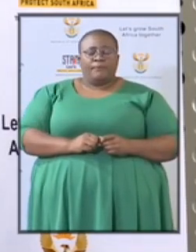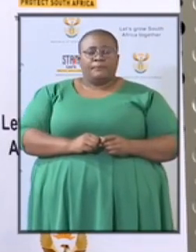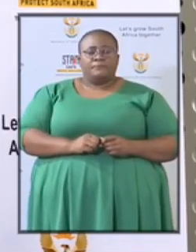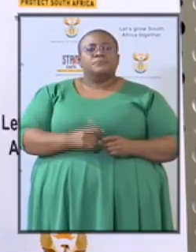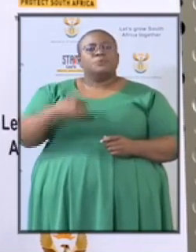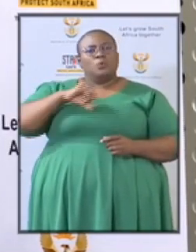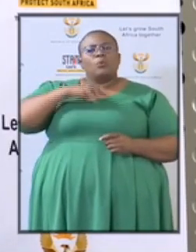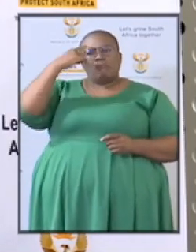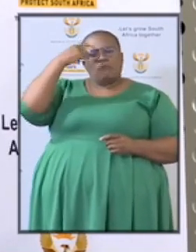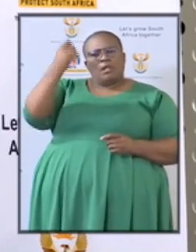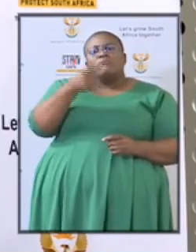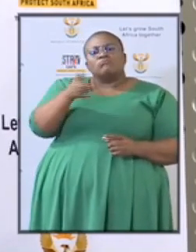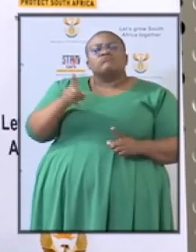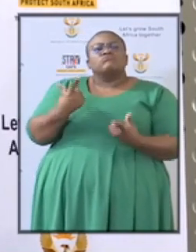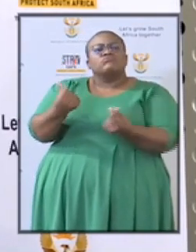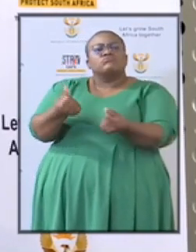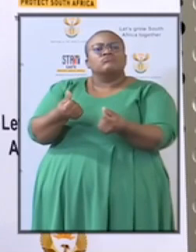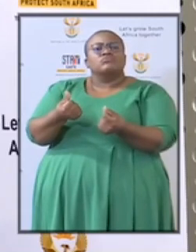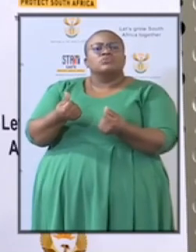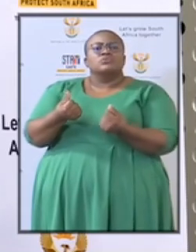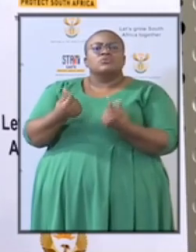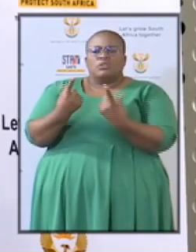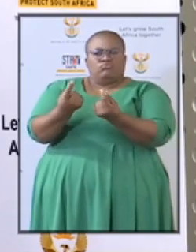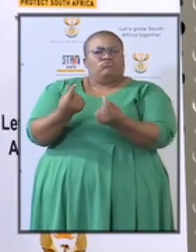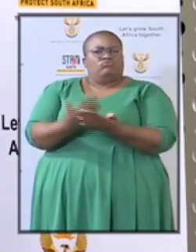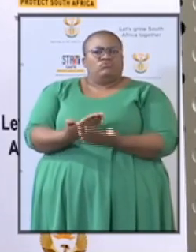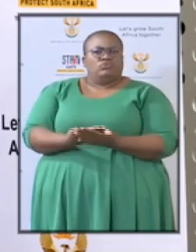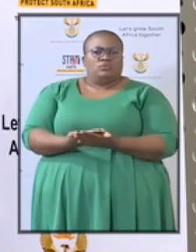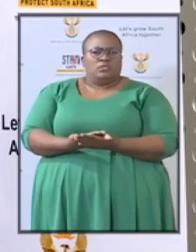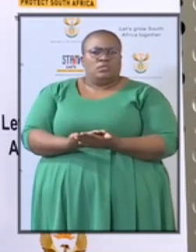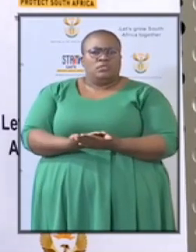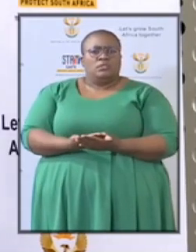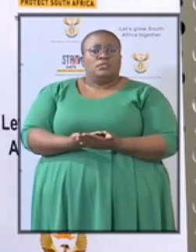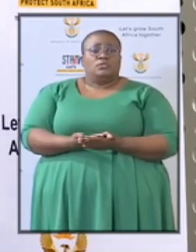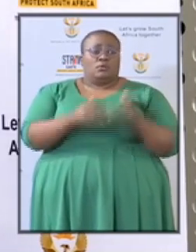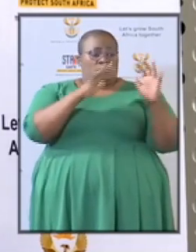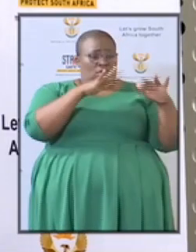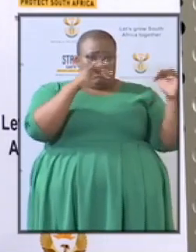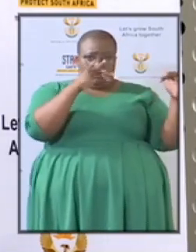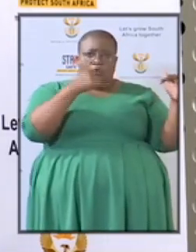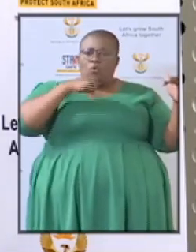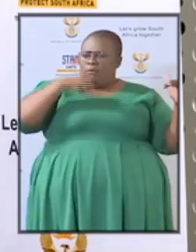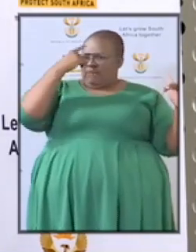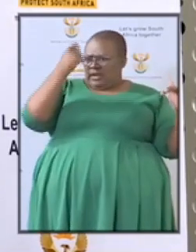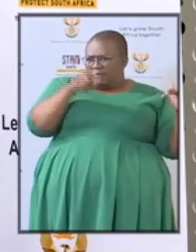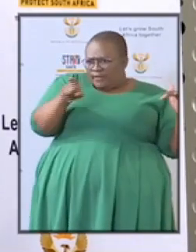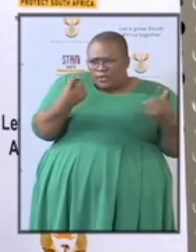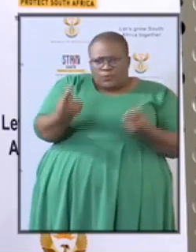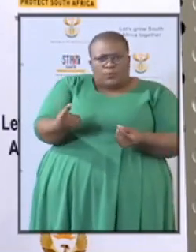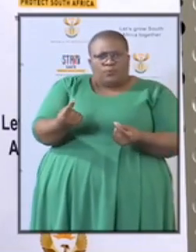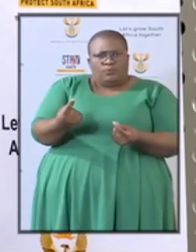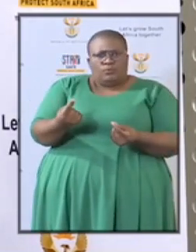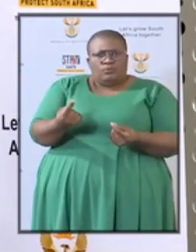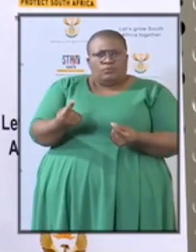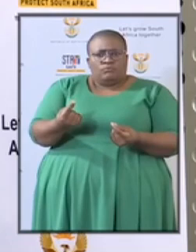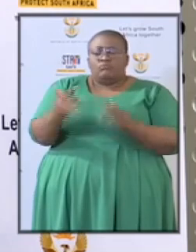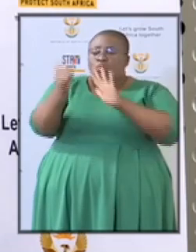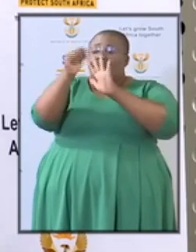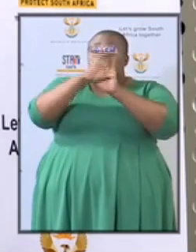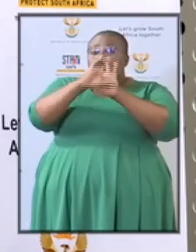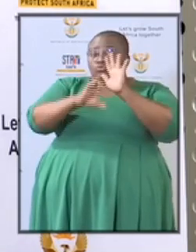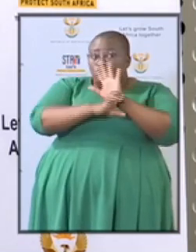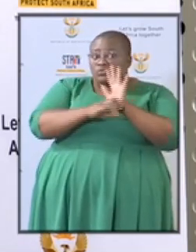must not do their job cabinet is saying they must just do what the constitution says it is